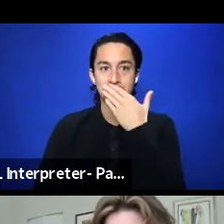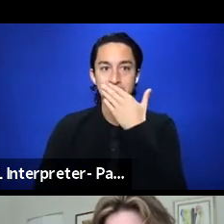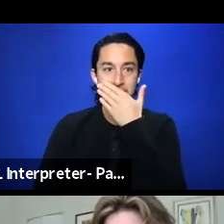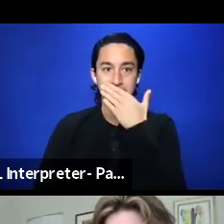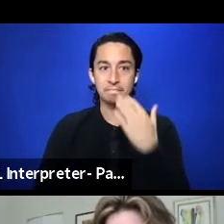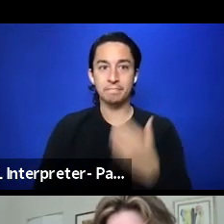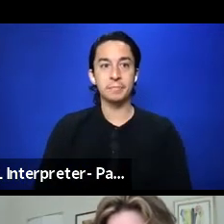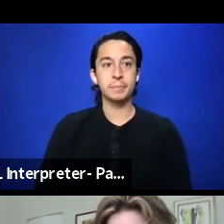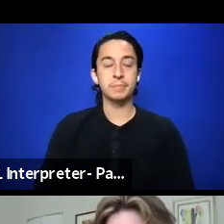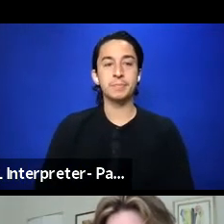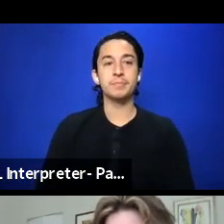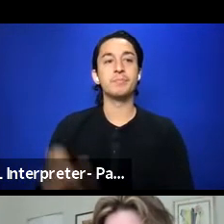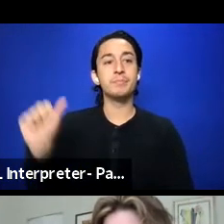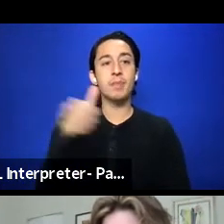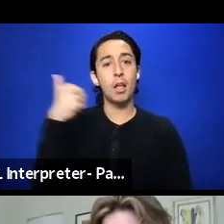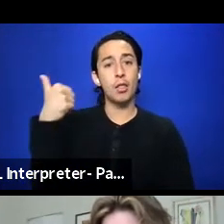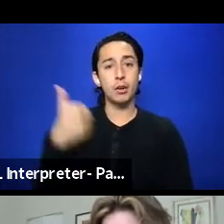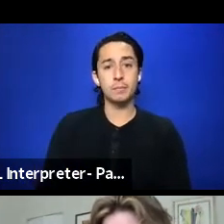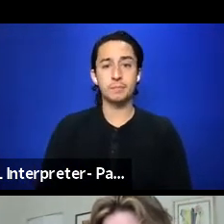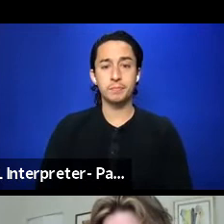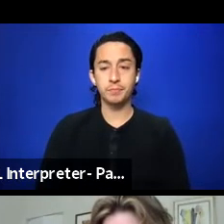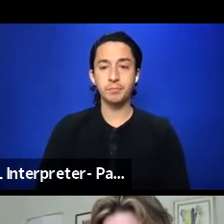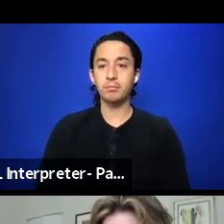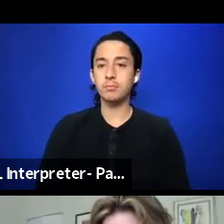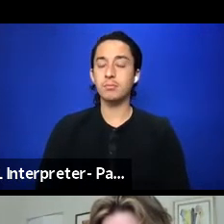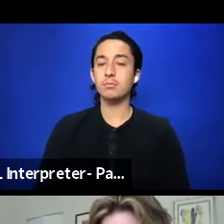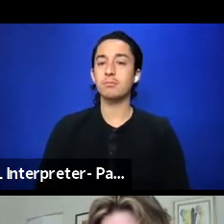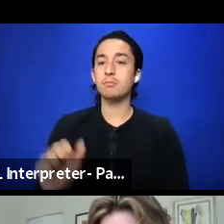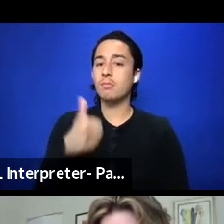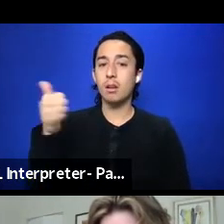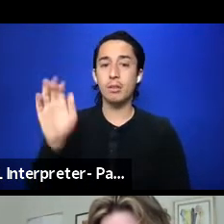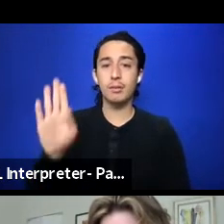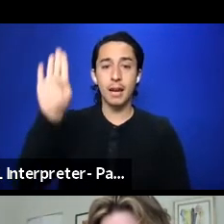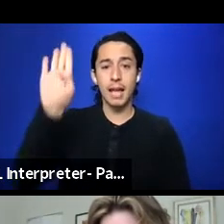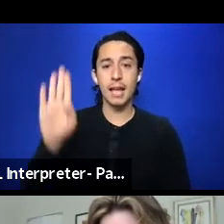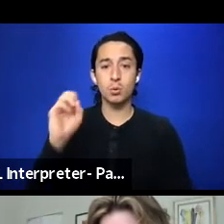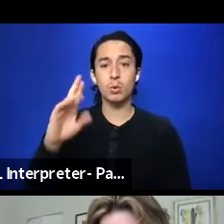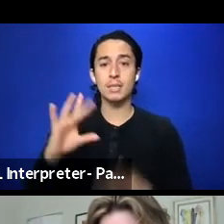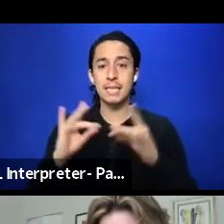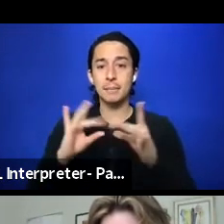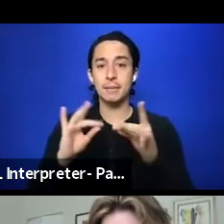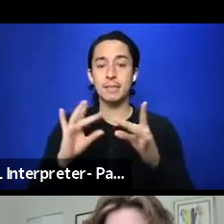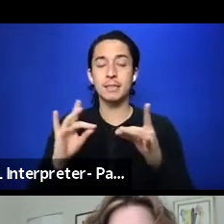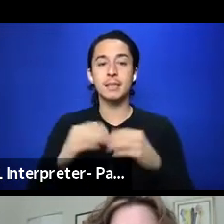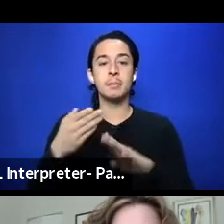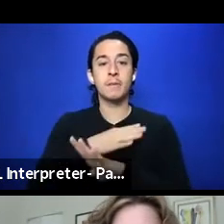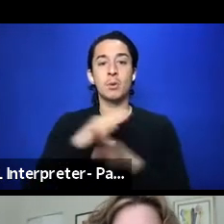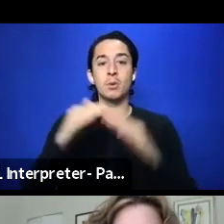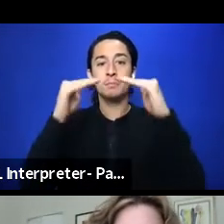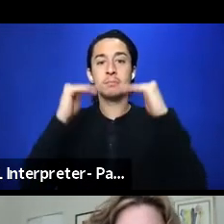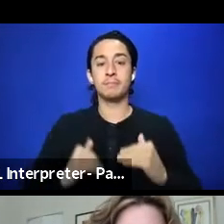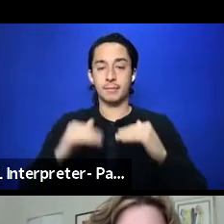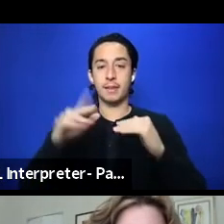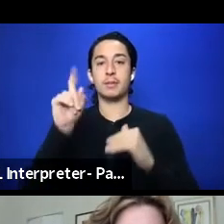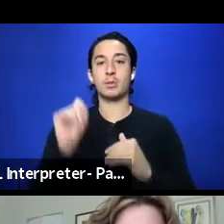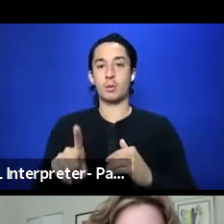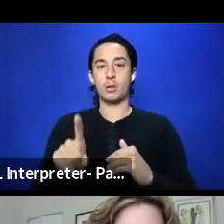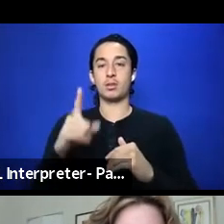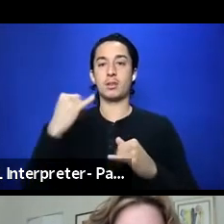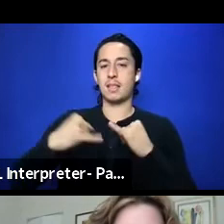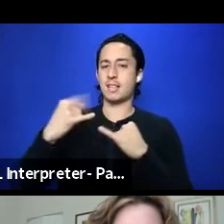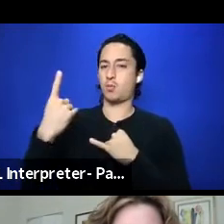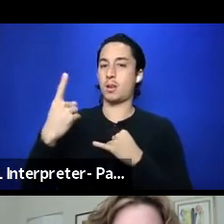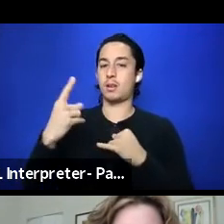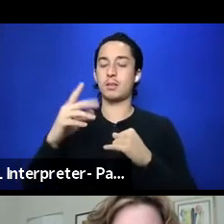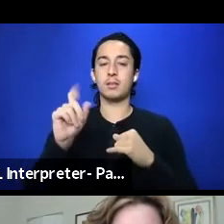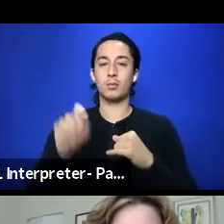Other, and that's, and yep, other hands or statements before I go to our one more question before we kind of wrap it, not